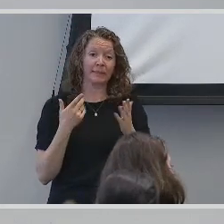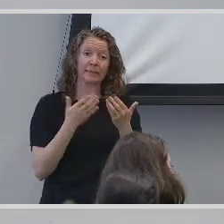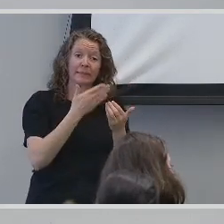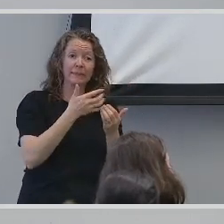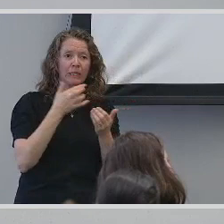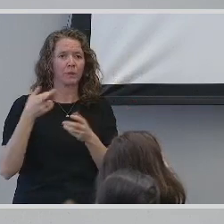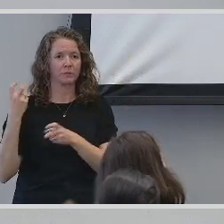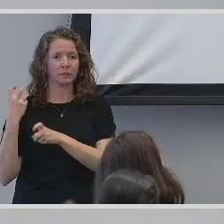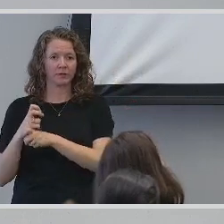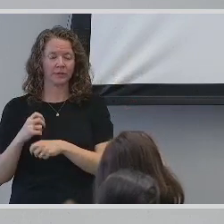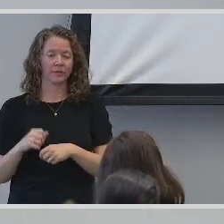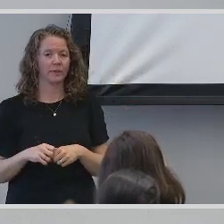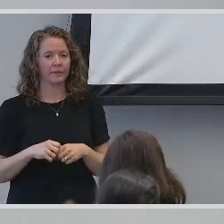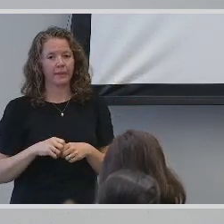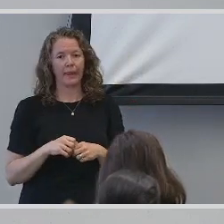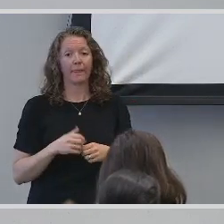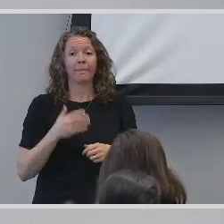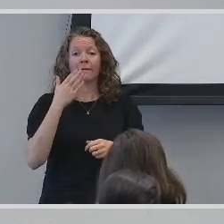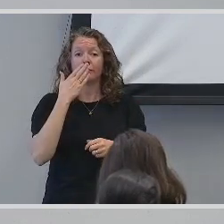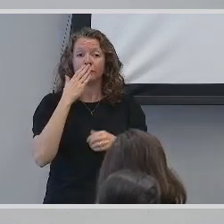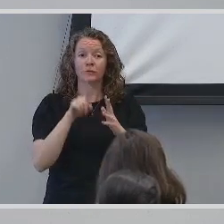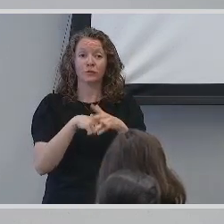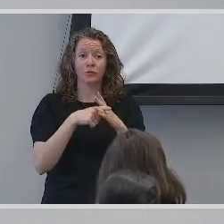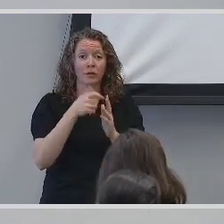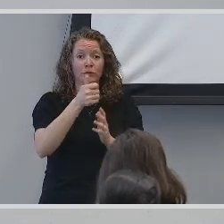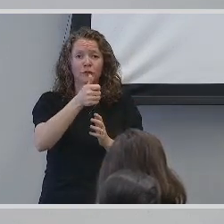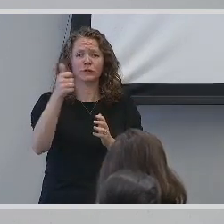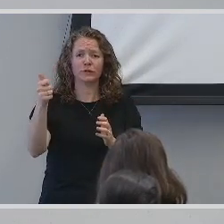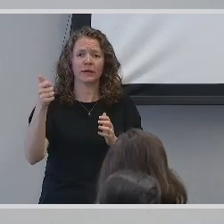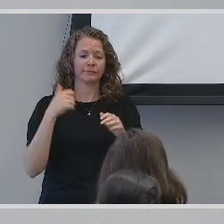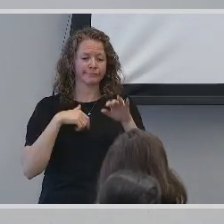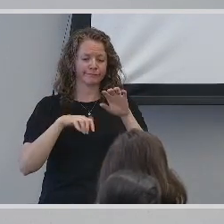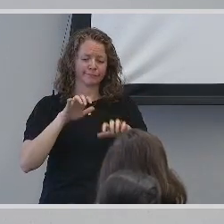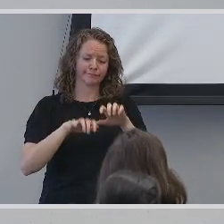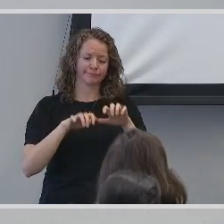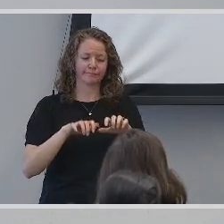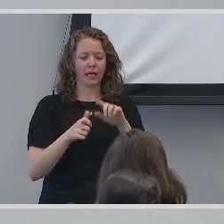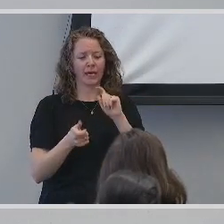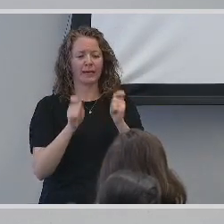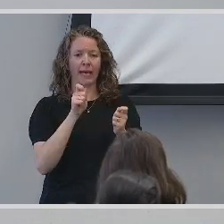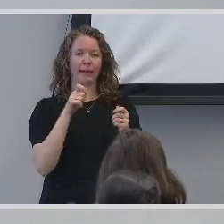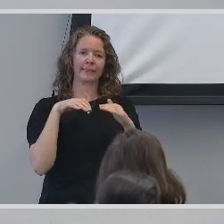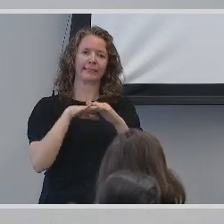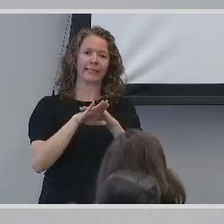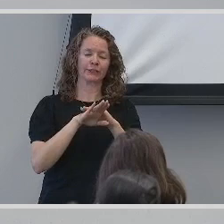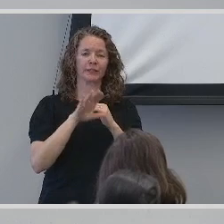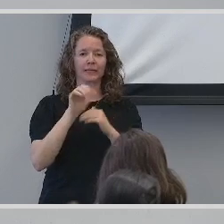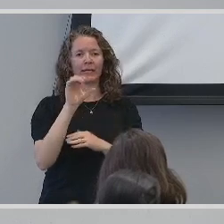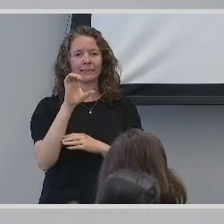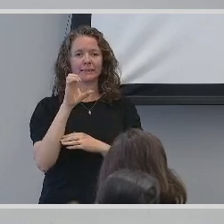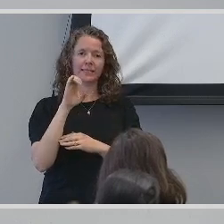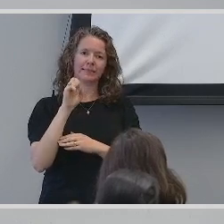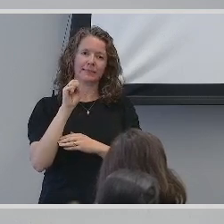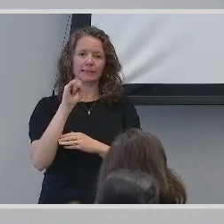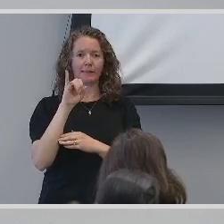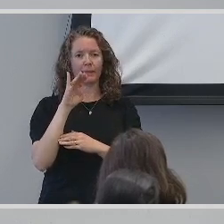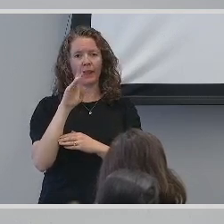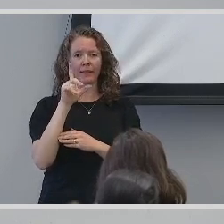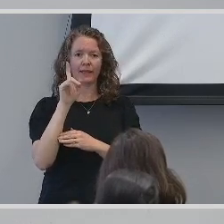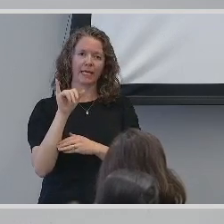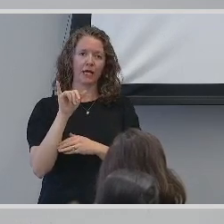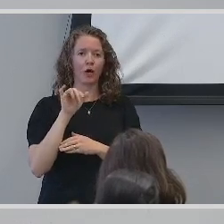conducting an online search using keywords like accommodation, accessibility, or disability office.